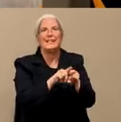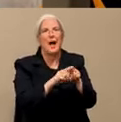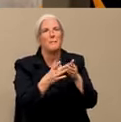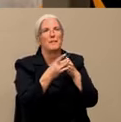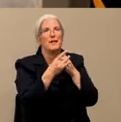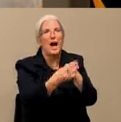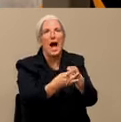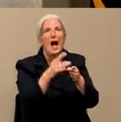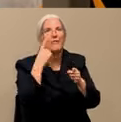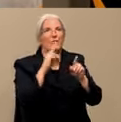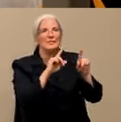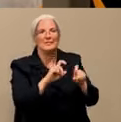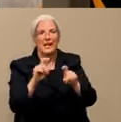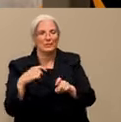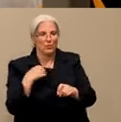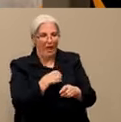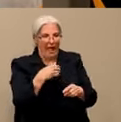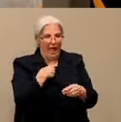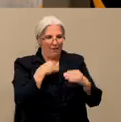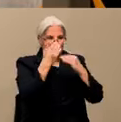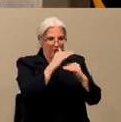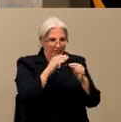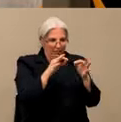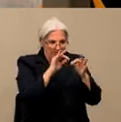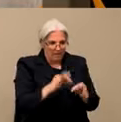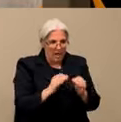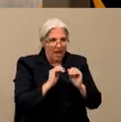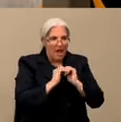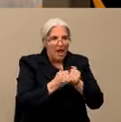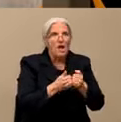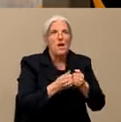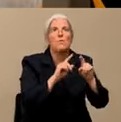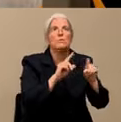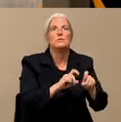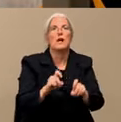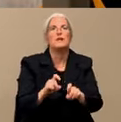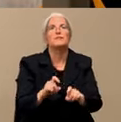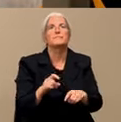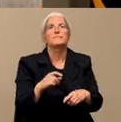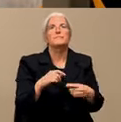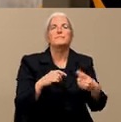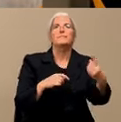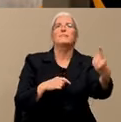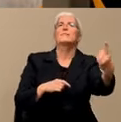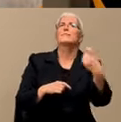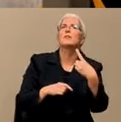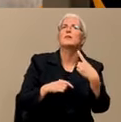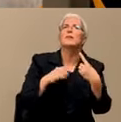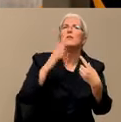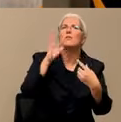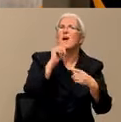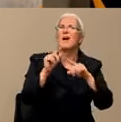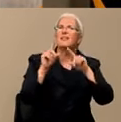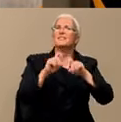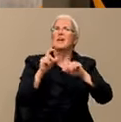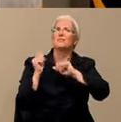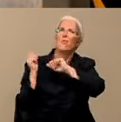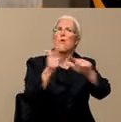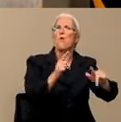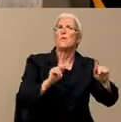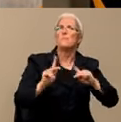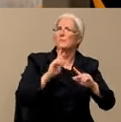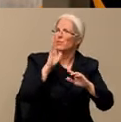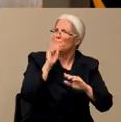A lot of questions that we've got about testing are, you know, why aren't we testing everybody? And so one of the questions with that would be,